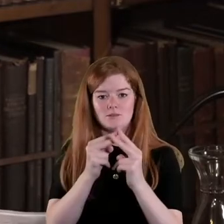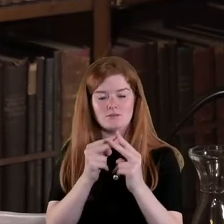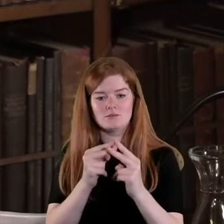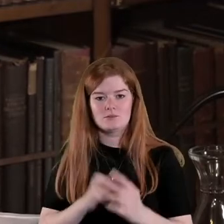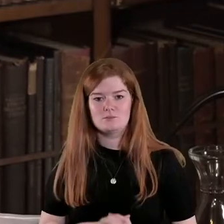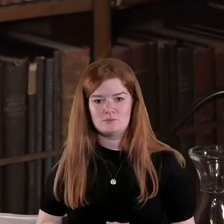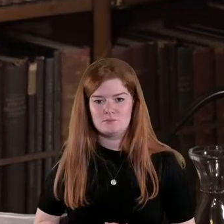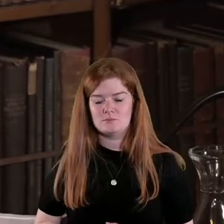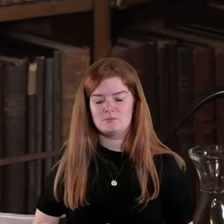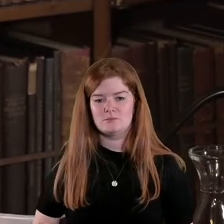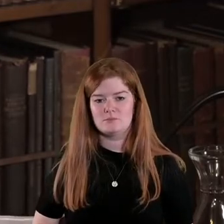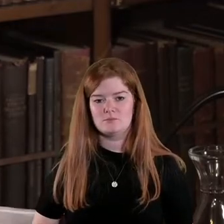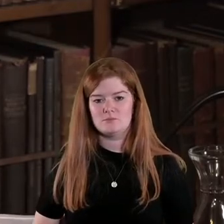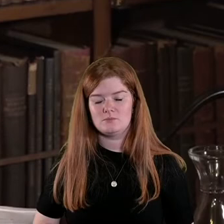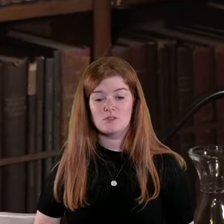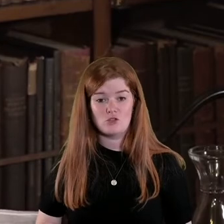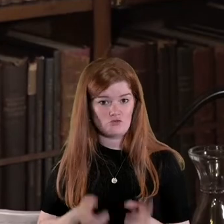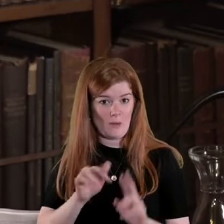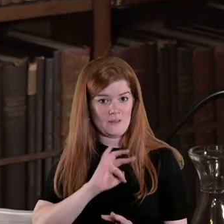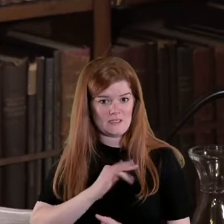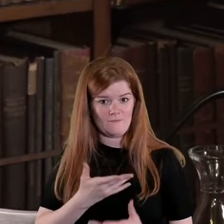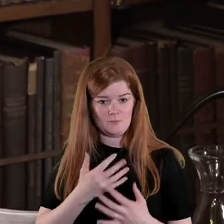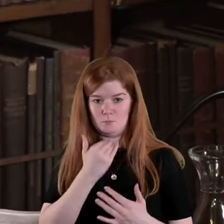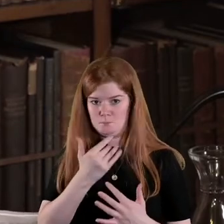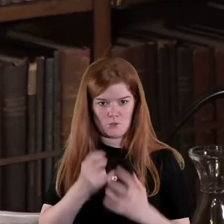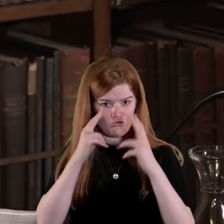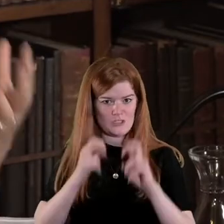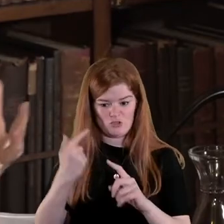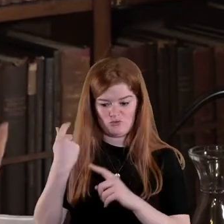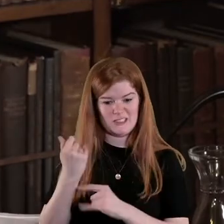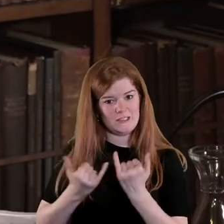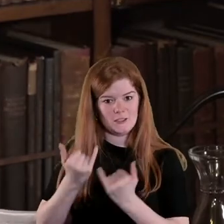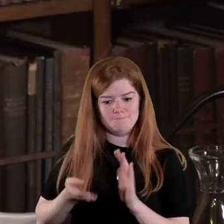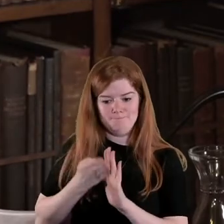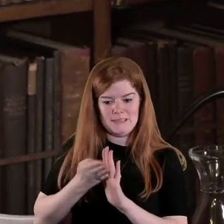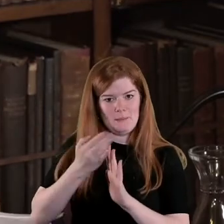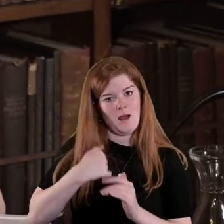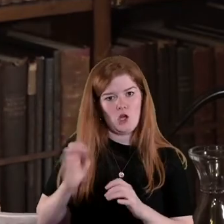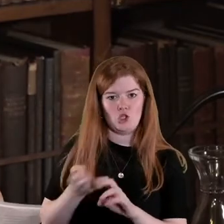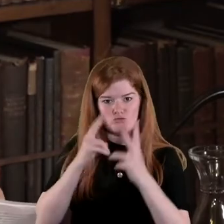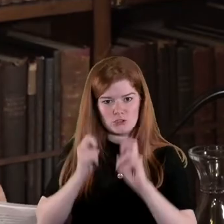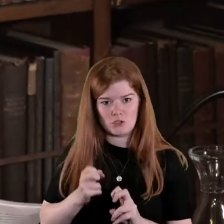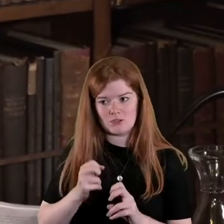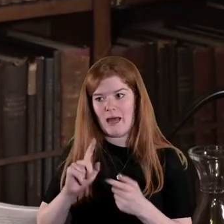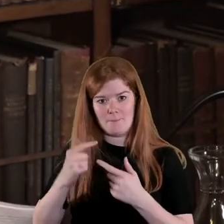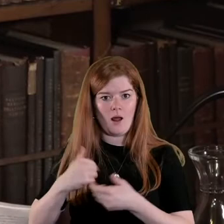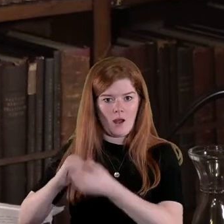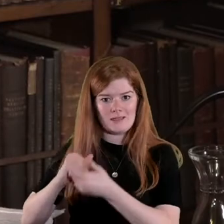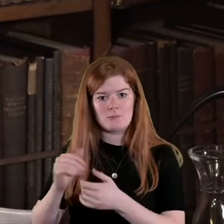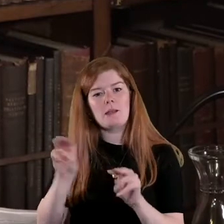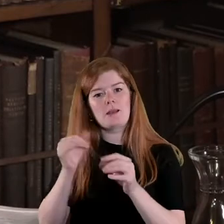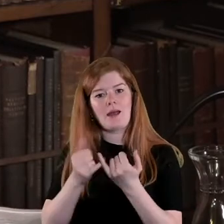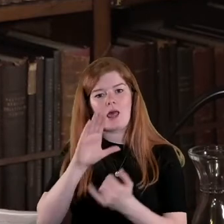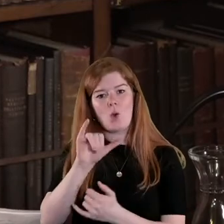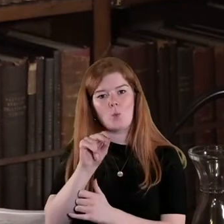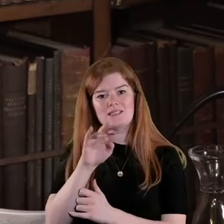I think so I have done a lot of work in recent years building on the earlier work of colleagues people like Louise Ryan